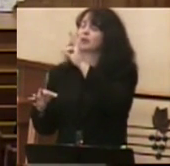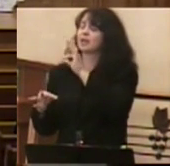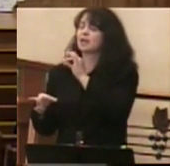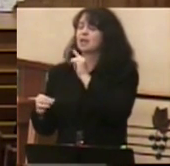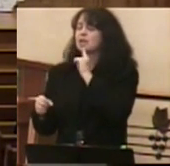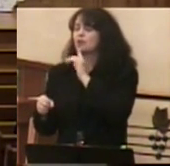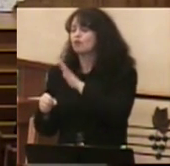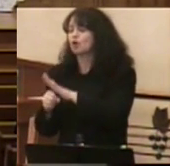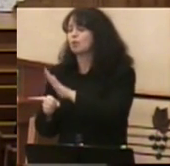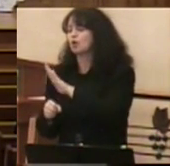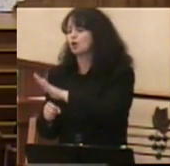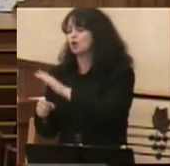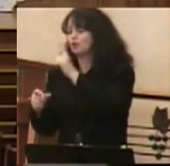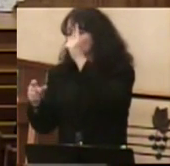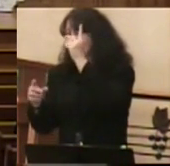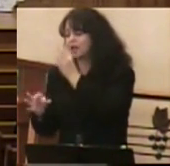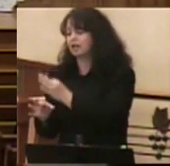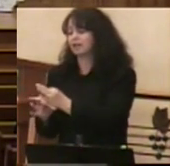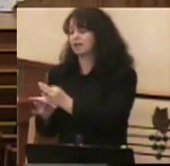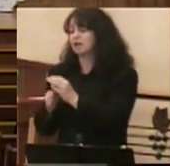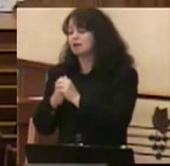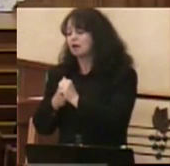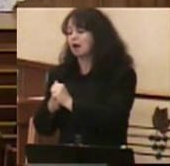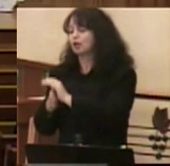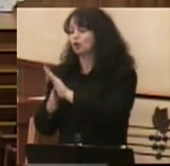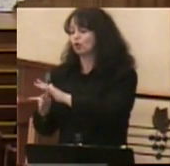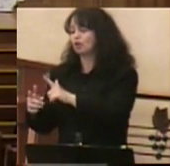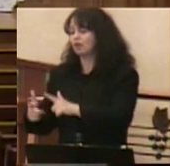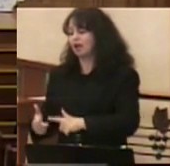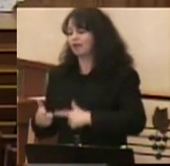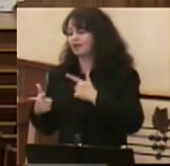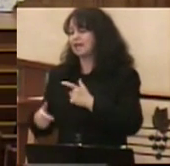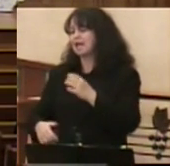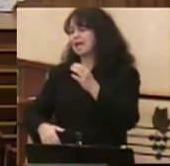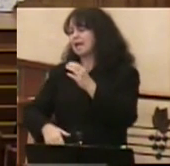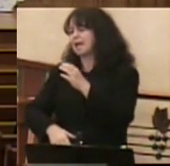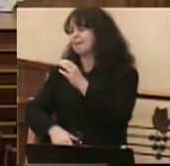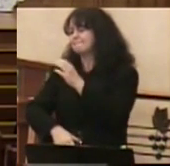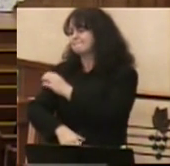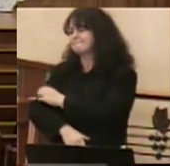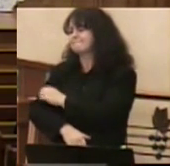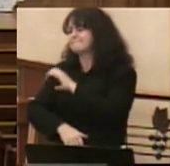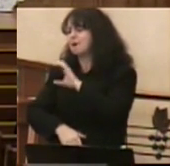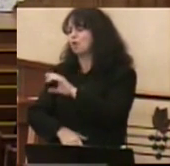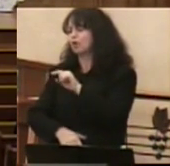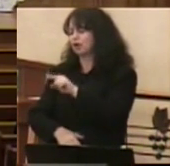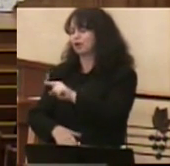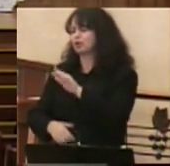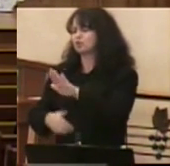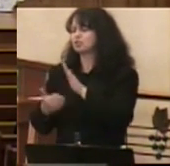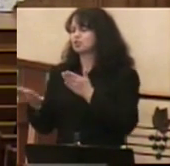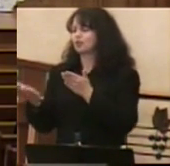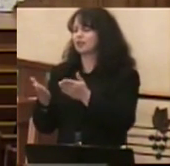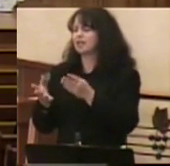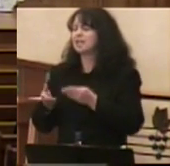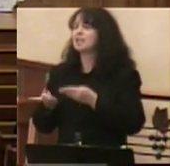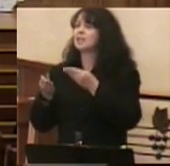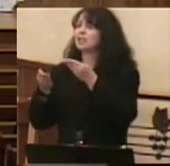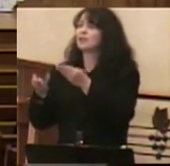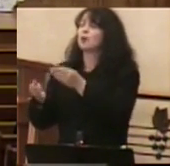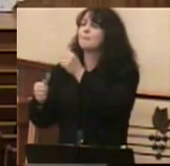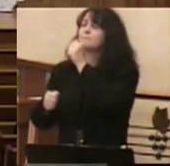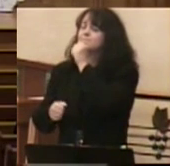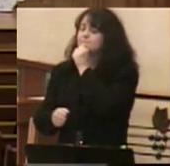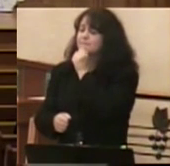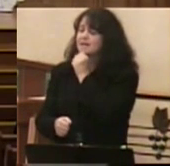her faith. Guide her life. Empower her in her serving. Give her patience